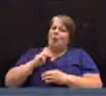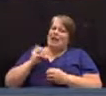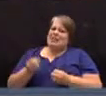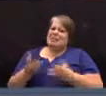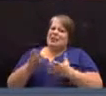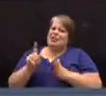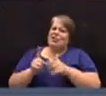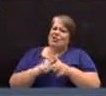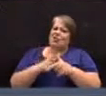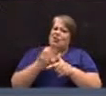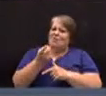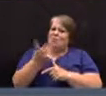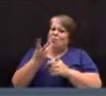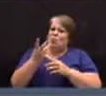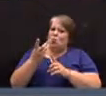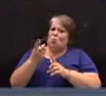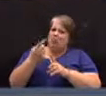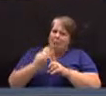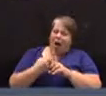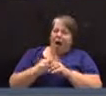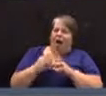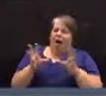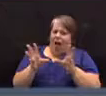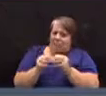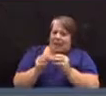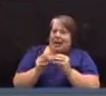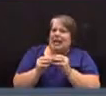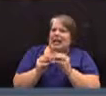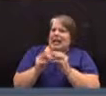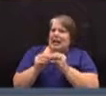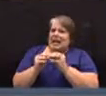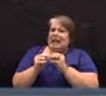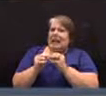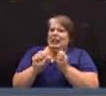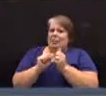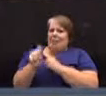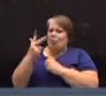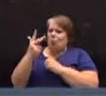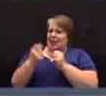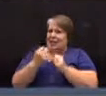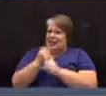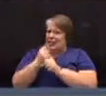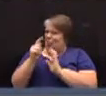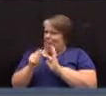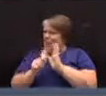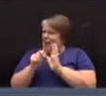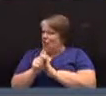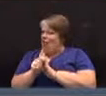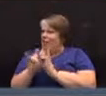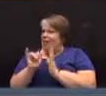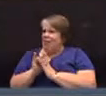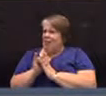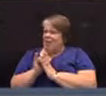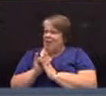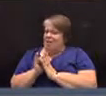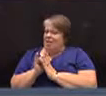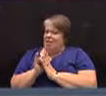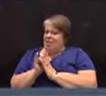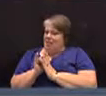first few months convening in the past three year period. This would have been in